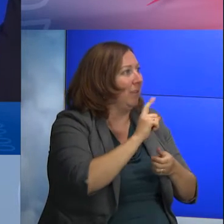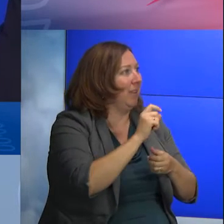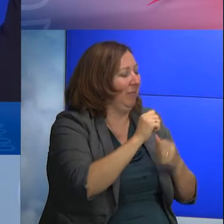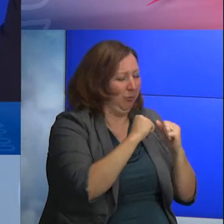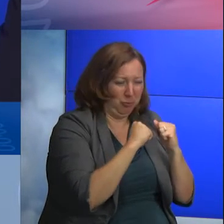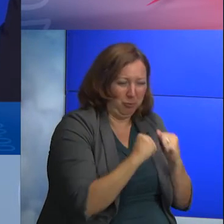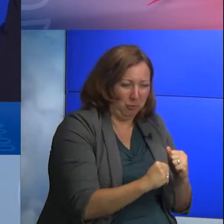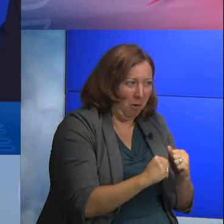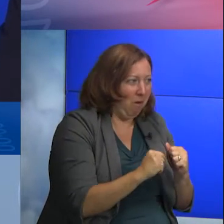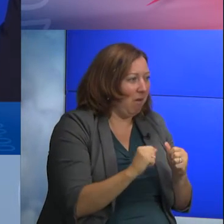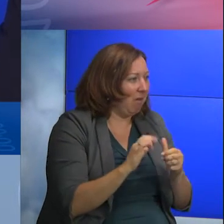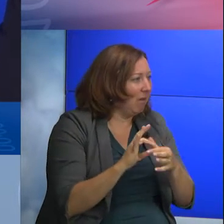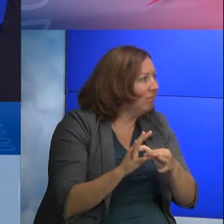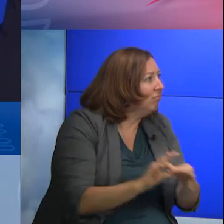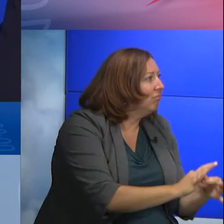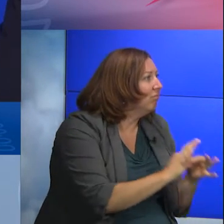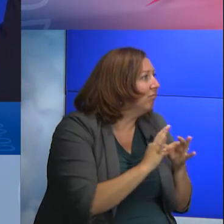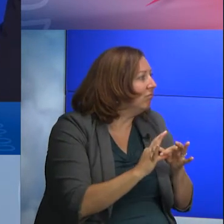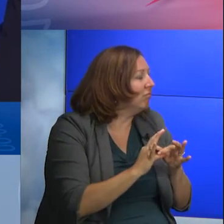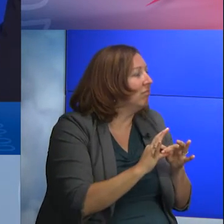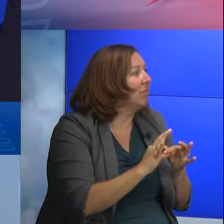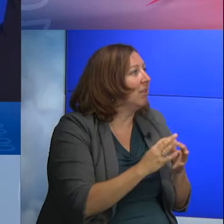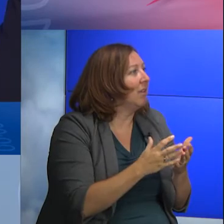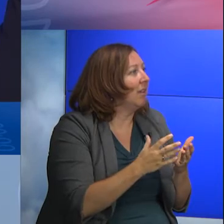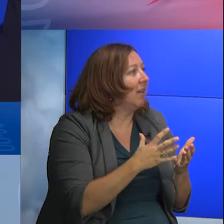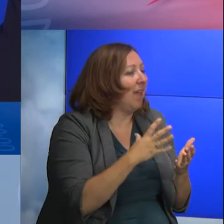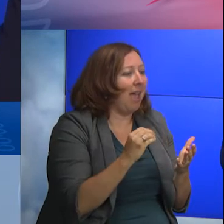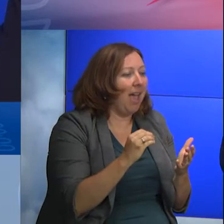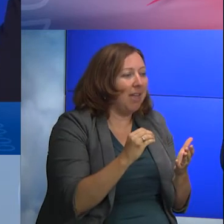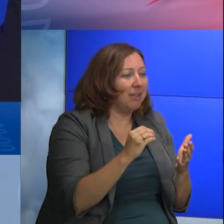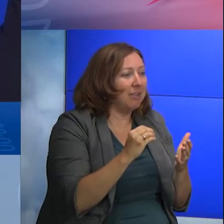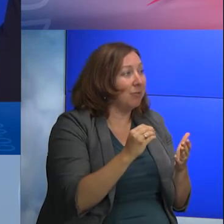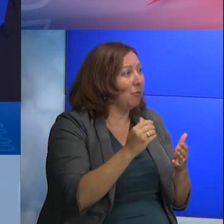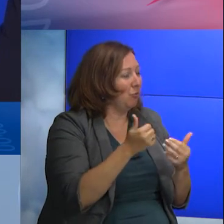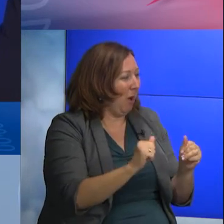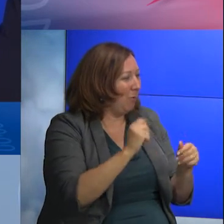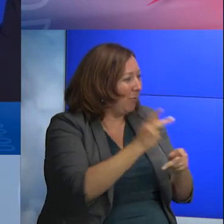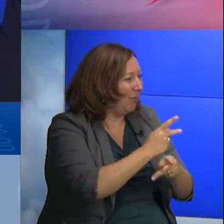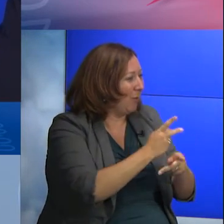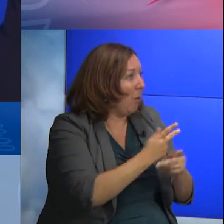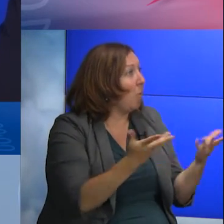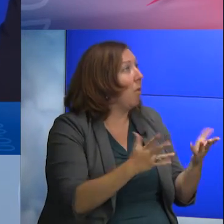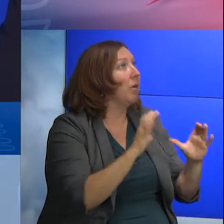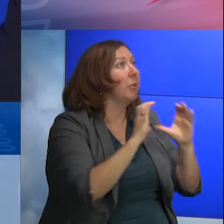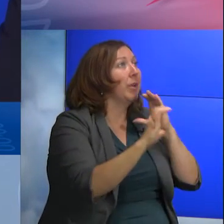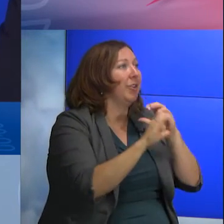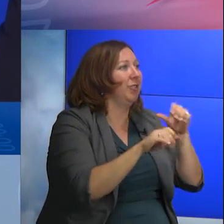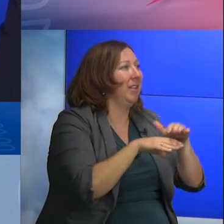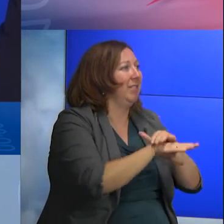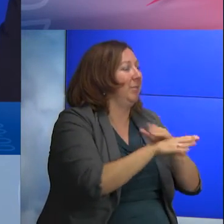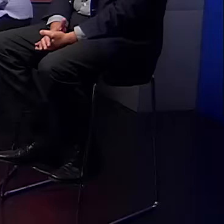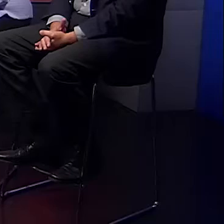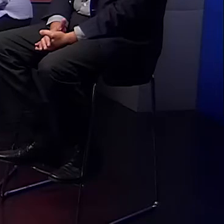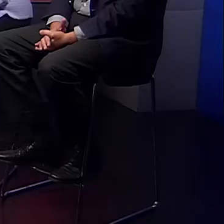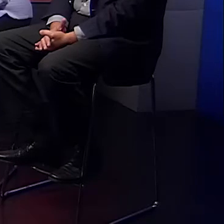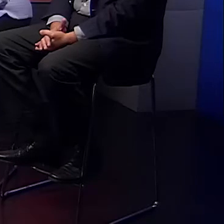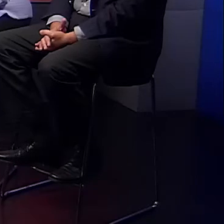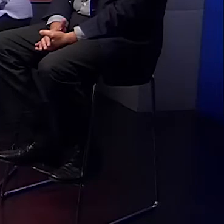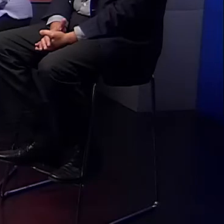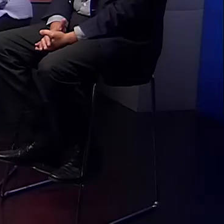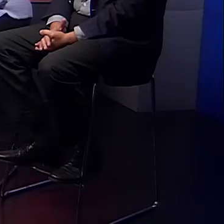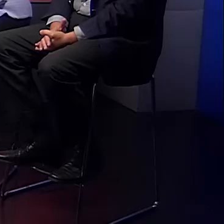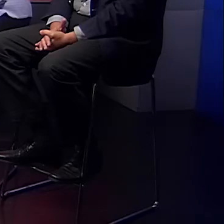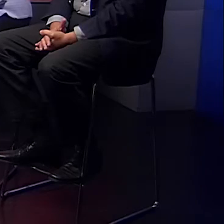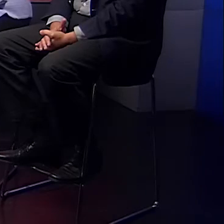strong collaboration and find communication accessibility solutions for people with hearing loss. Stephanie,